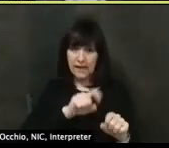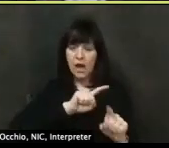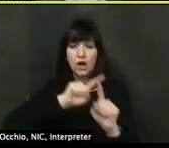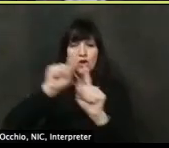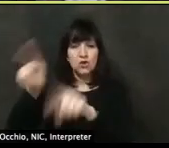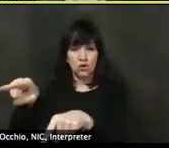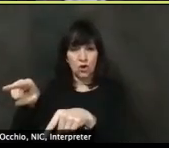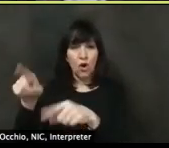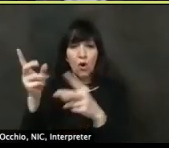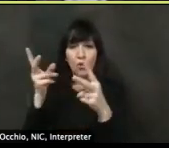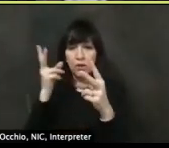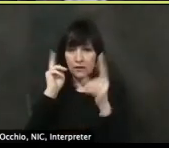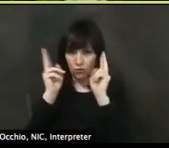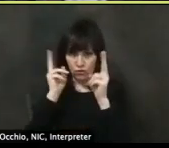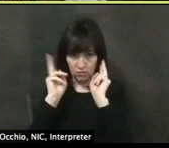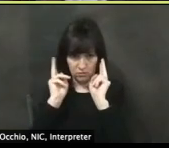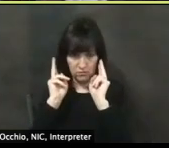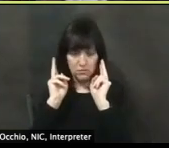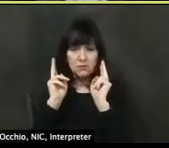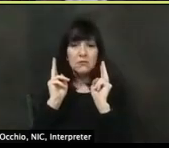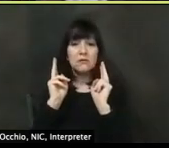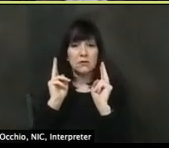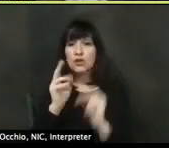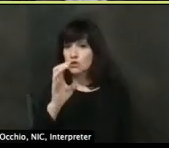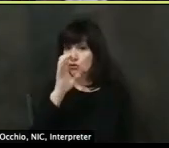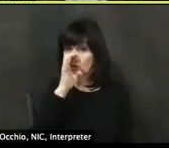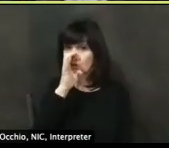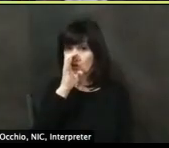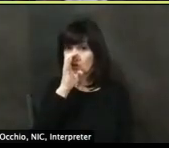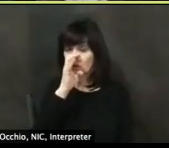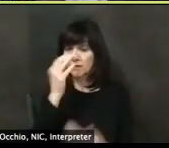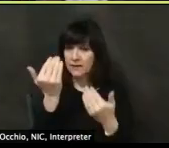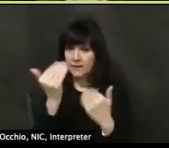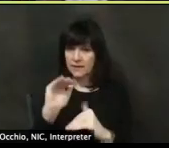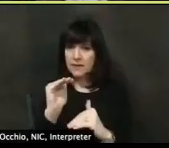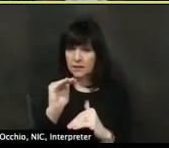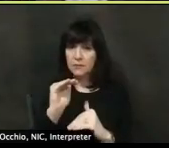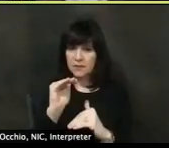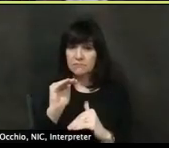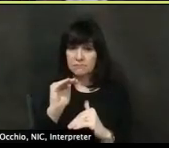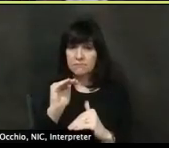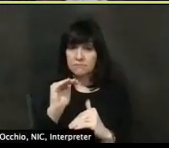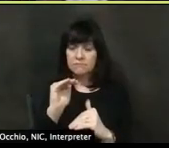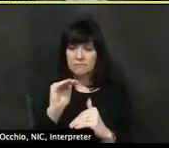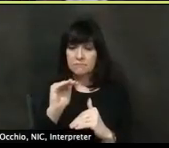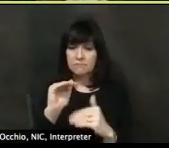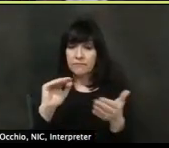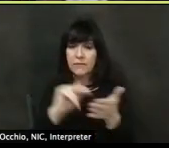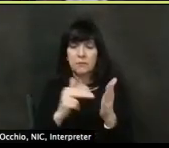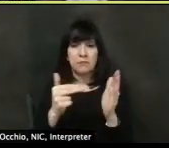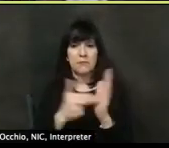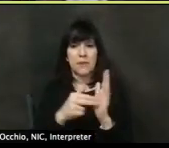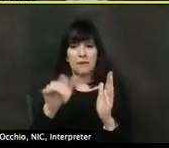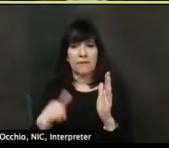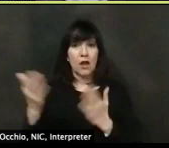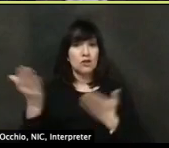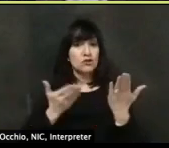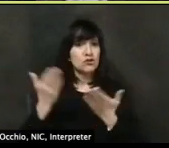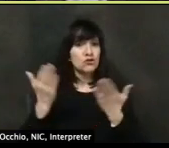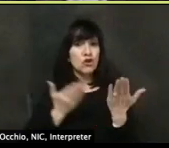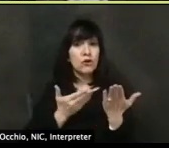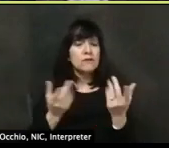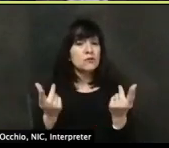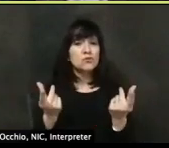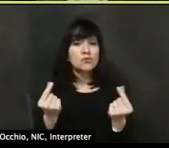services performed. Um, there are strict restrictions on how those services can be performed. Uh, we've released